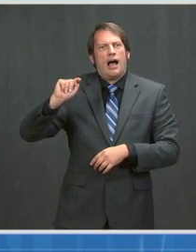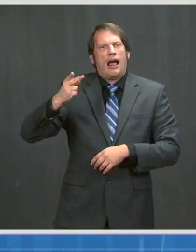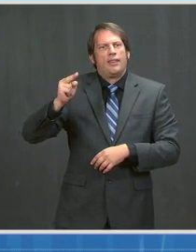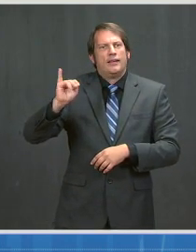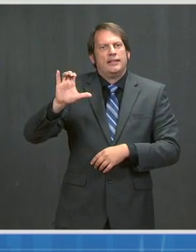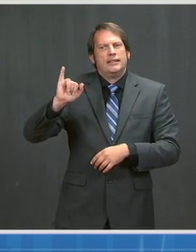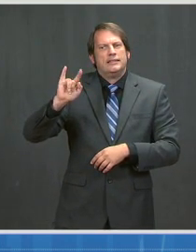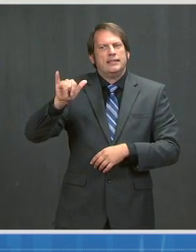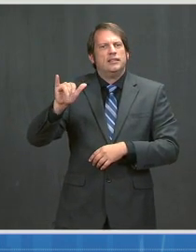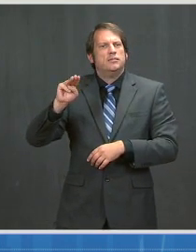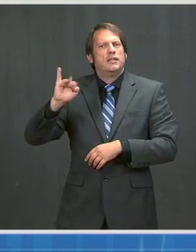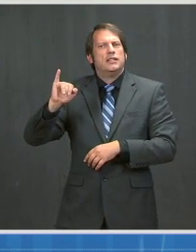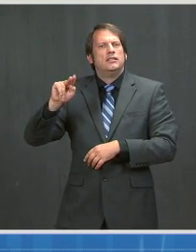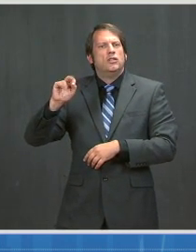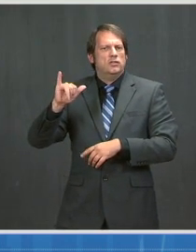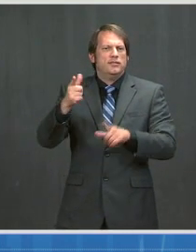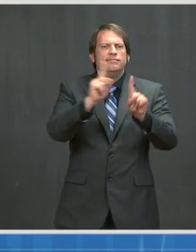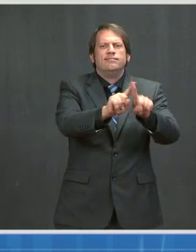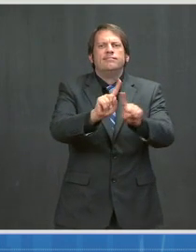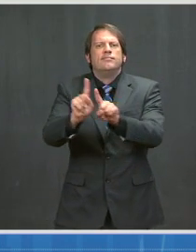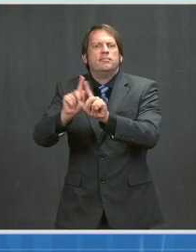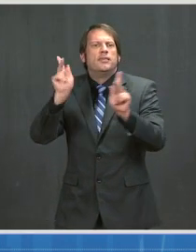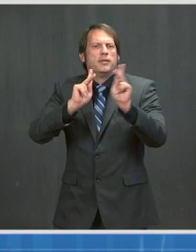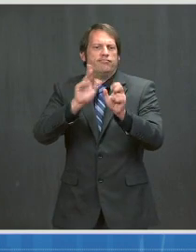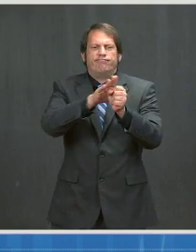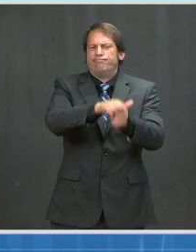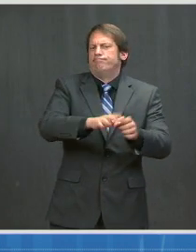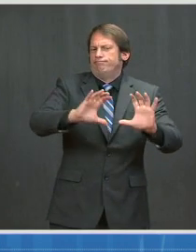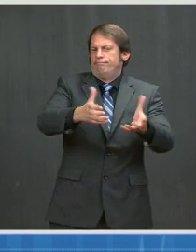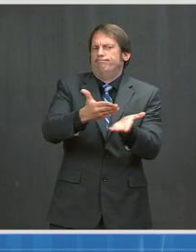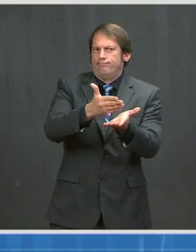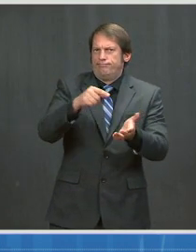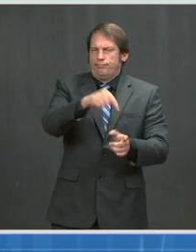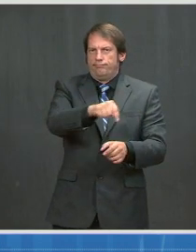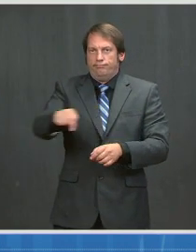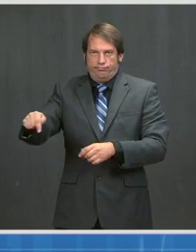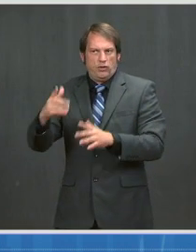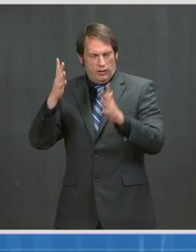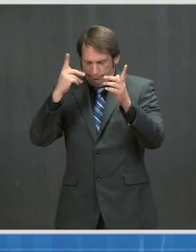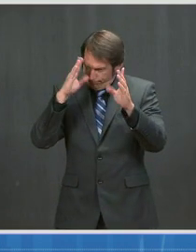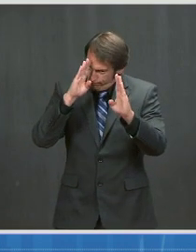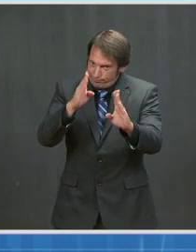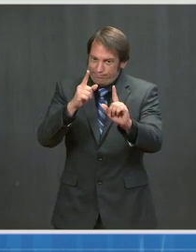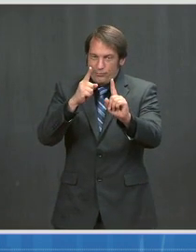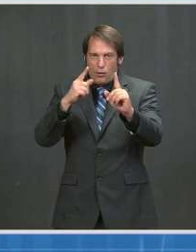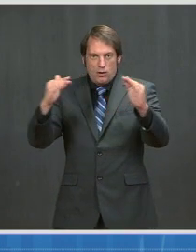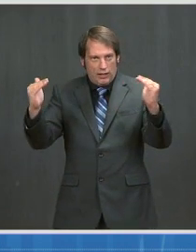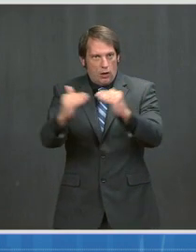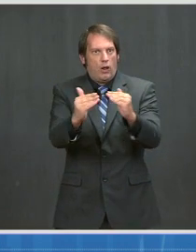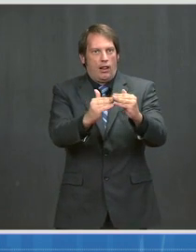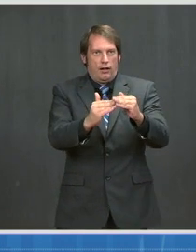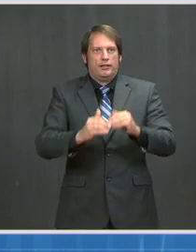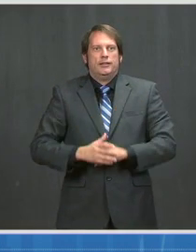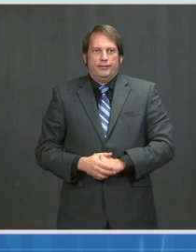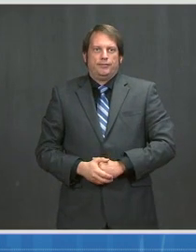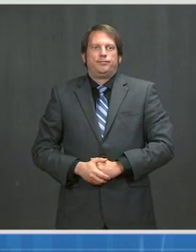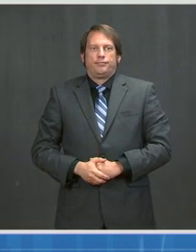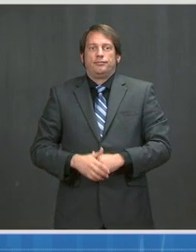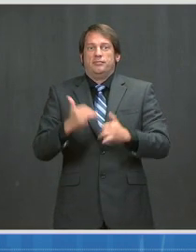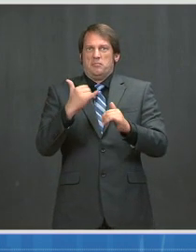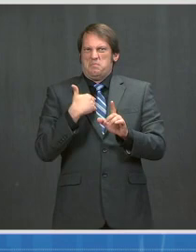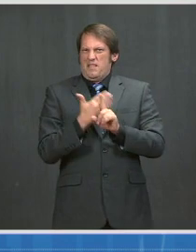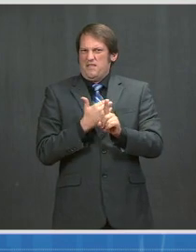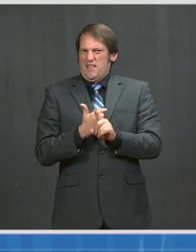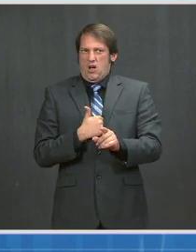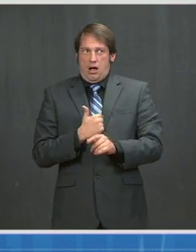equity as we accelerate our vaccination program. Now, before I turn it to Dr. Walensky, I want to take a moment to